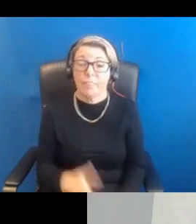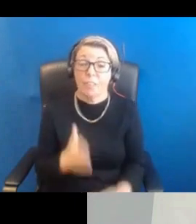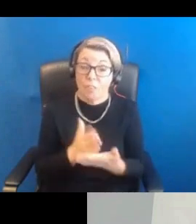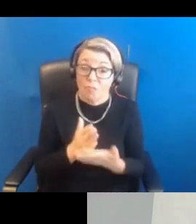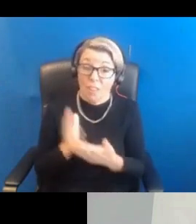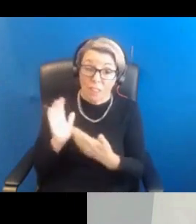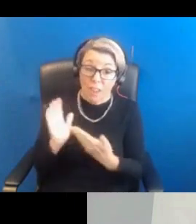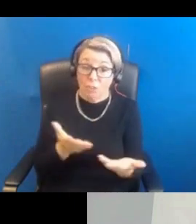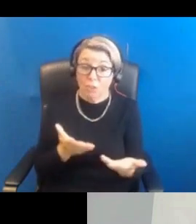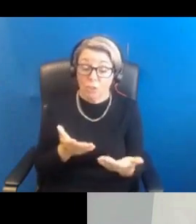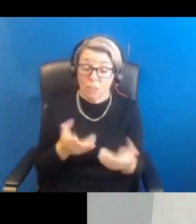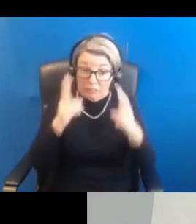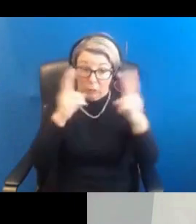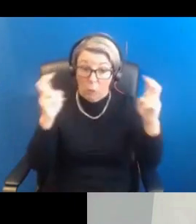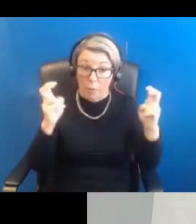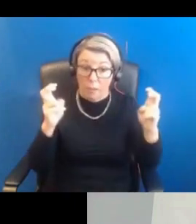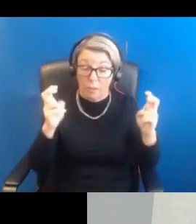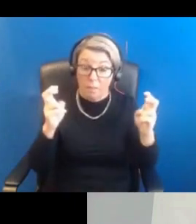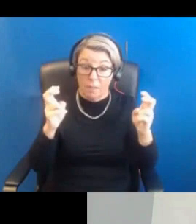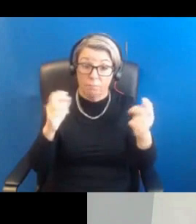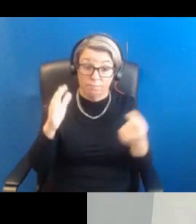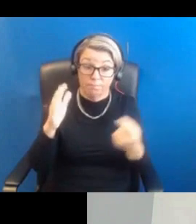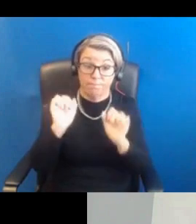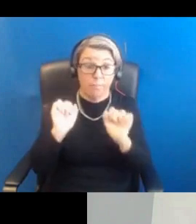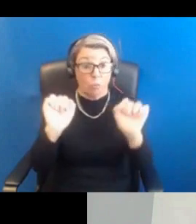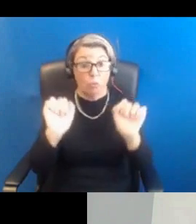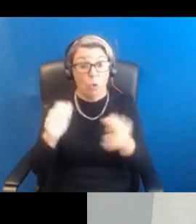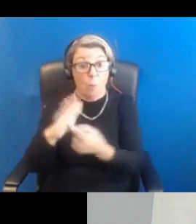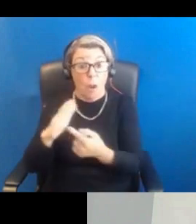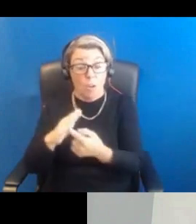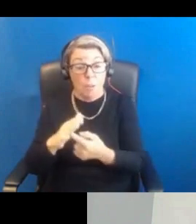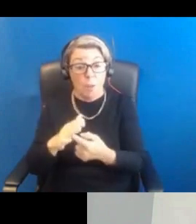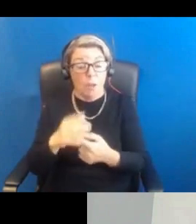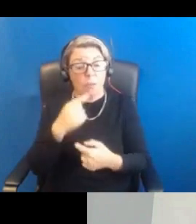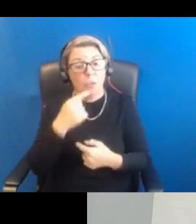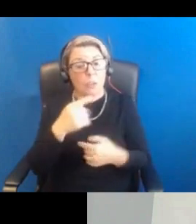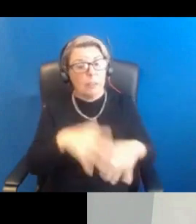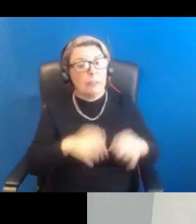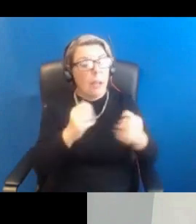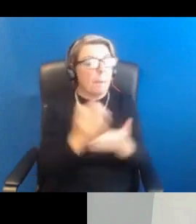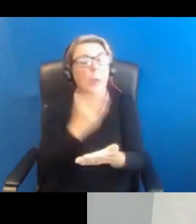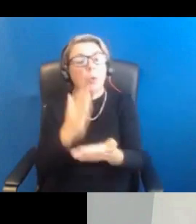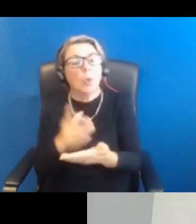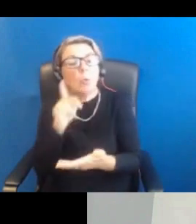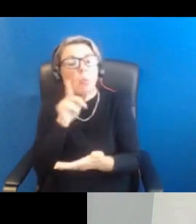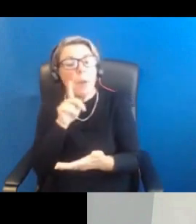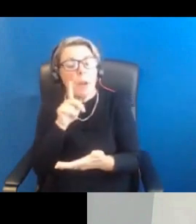to this topic and making it one of your priorities. And as you said at the beginning, making sure that women